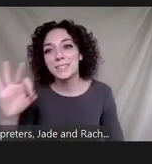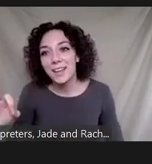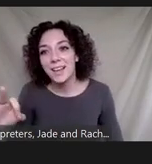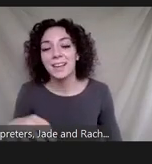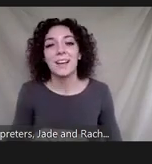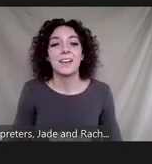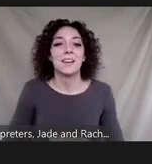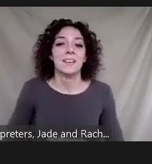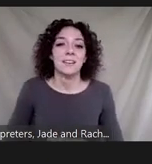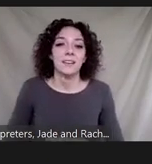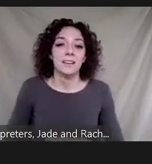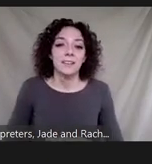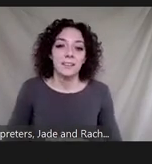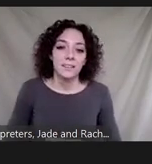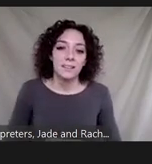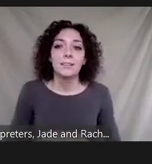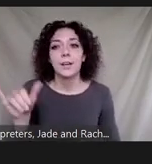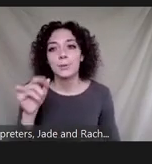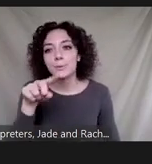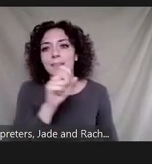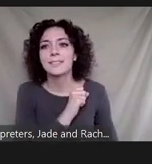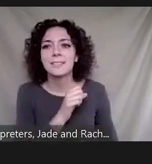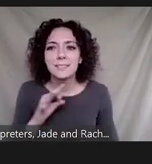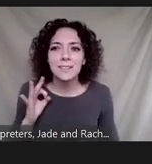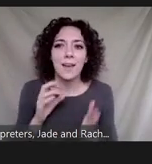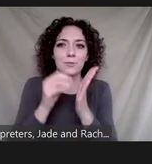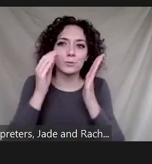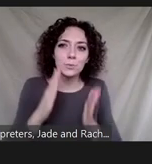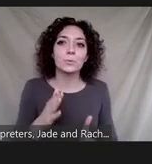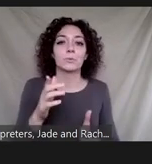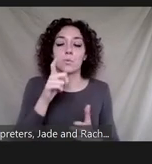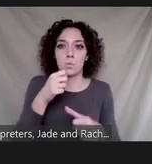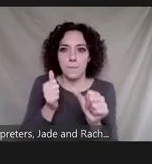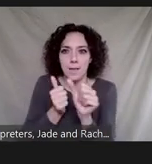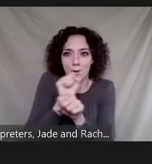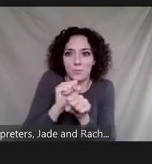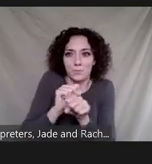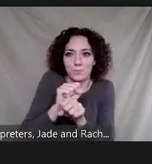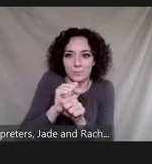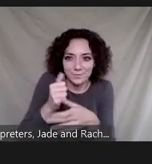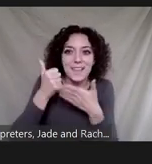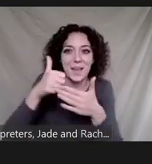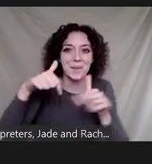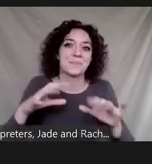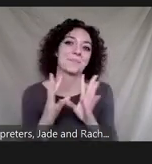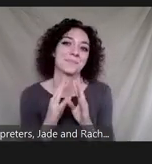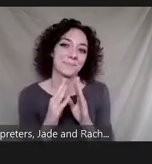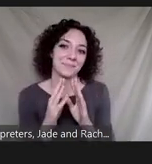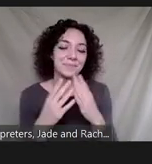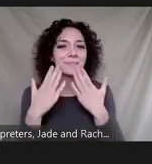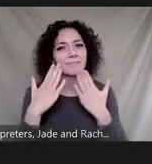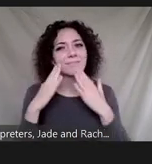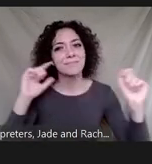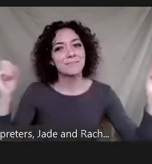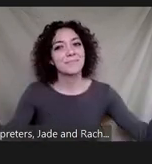and to the staff and students who are behind the scenes working on this conference. Thank you,